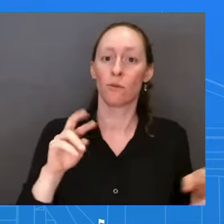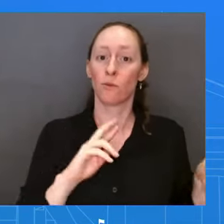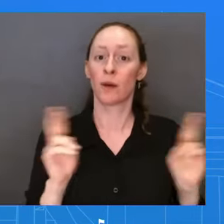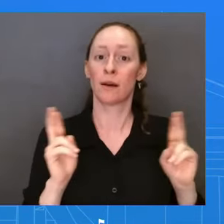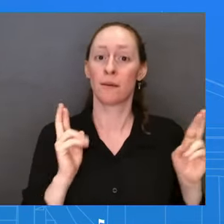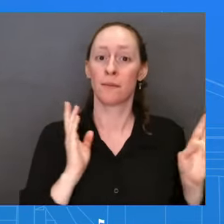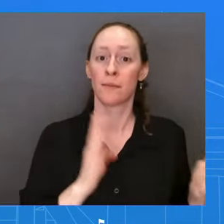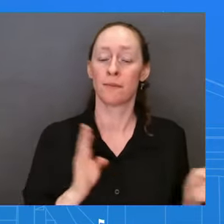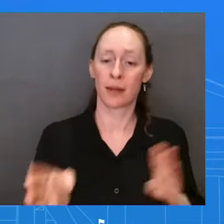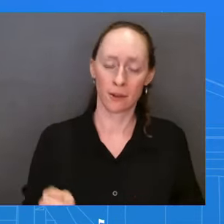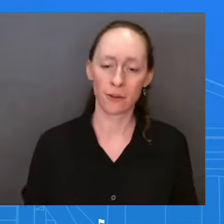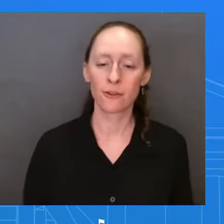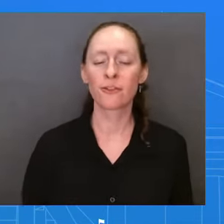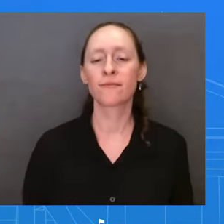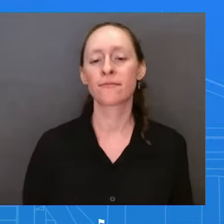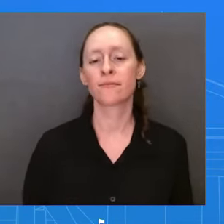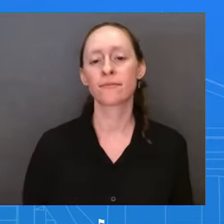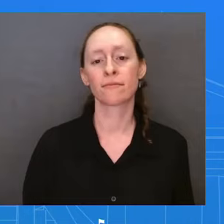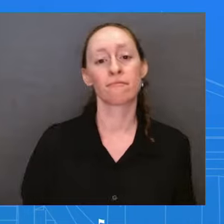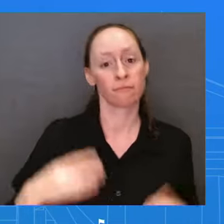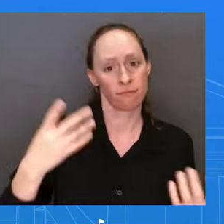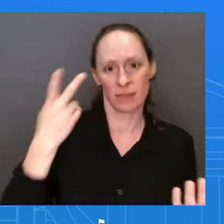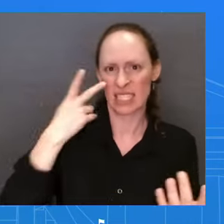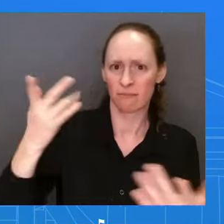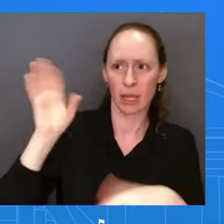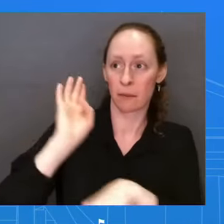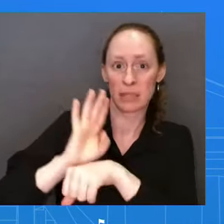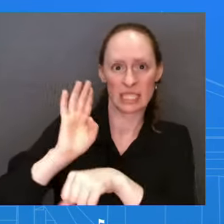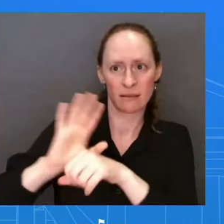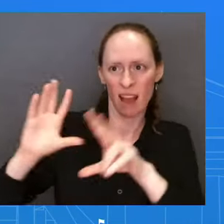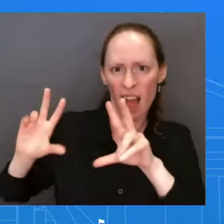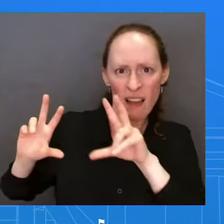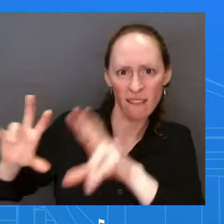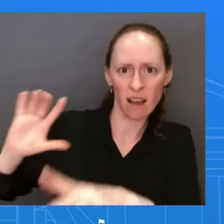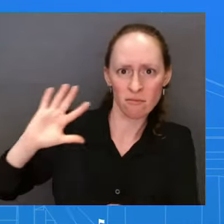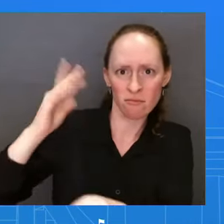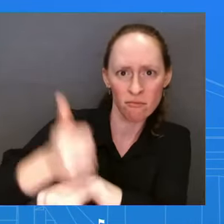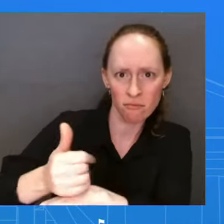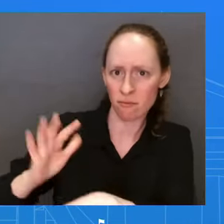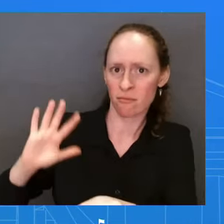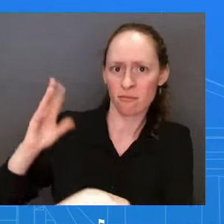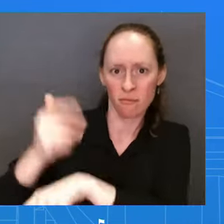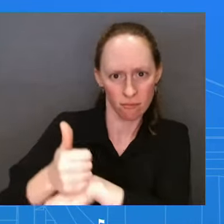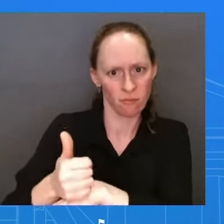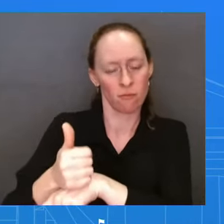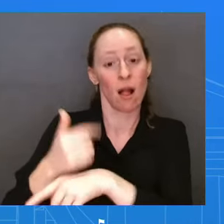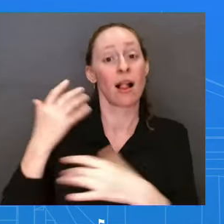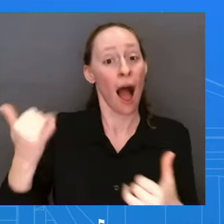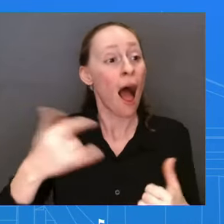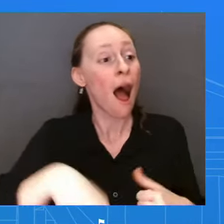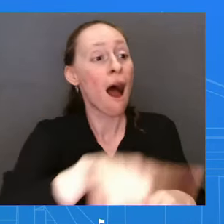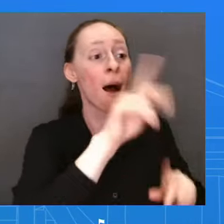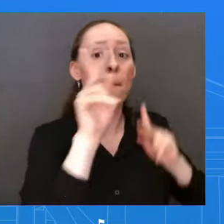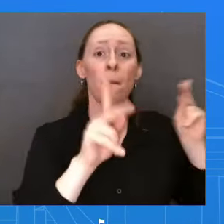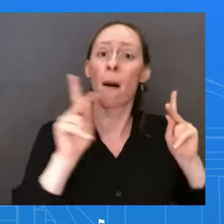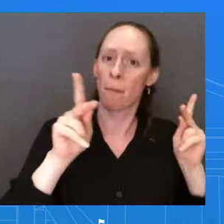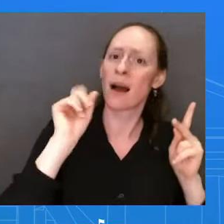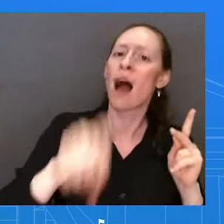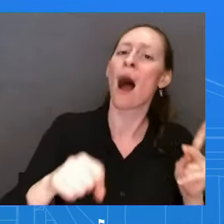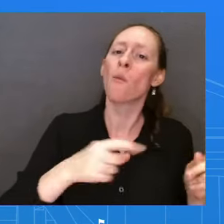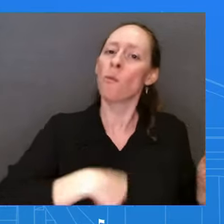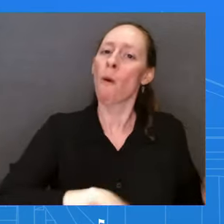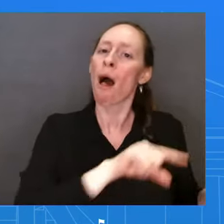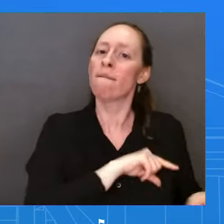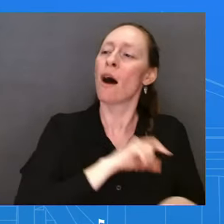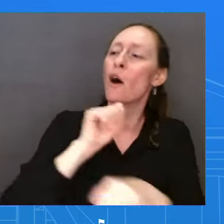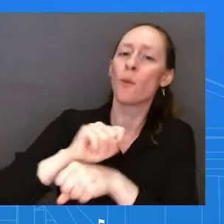and is connected to those jobs. And so we talk about registered apprenticeships. The President just traveled to